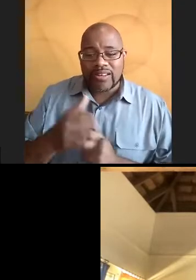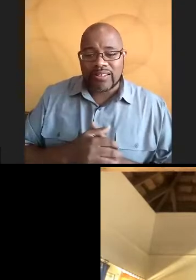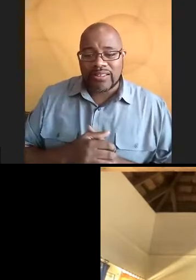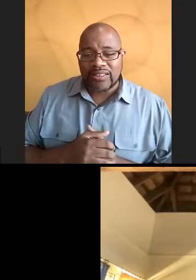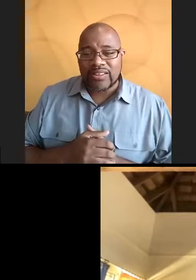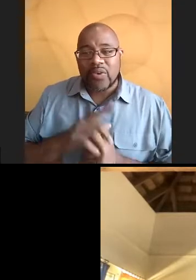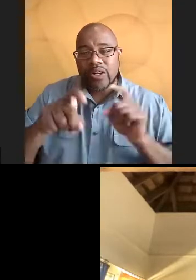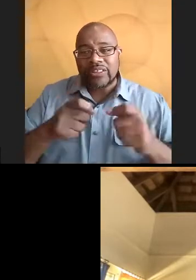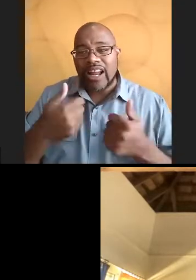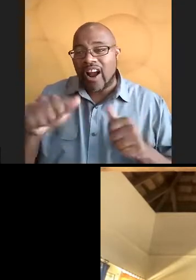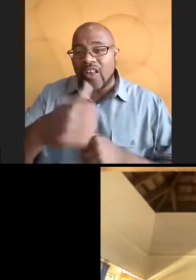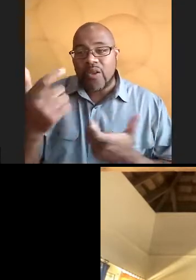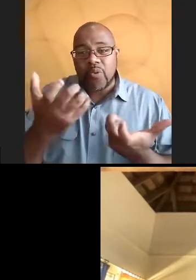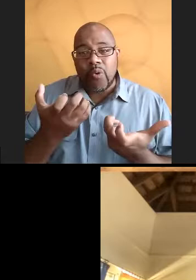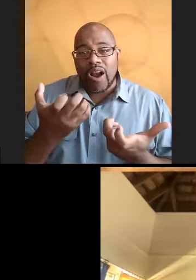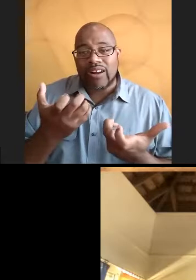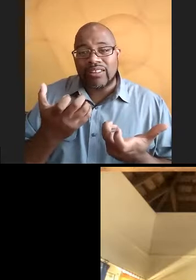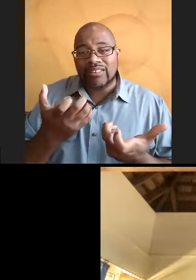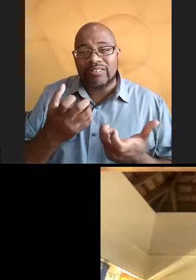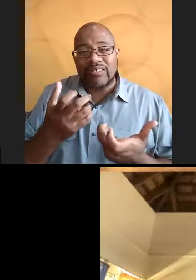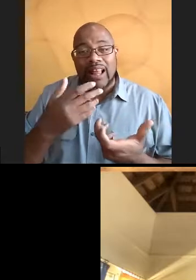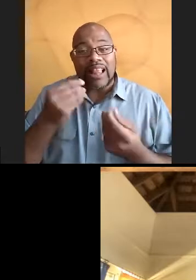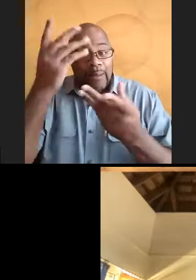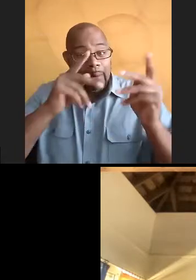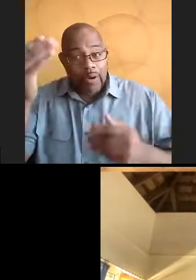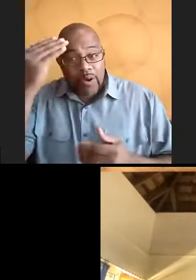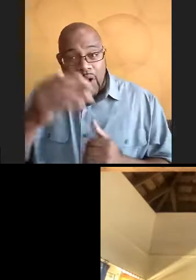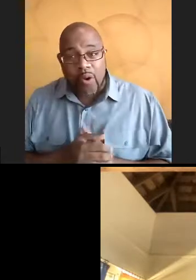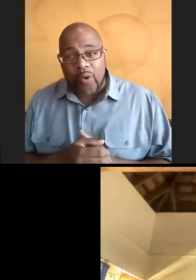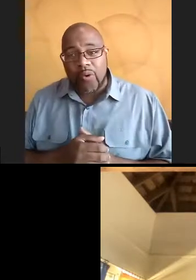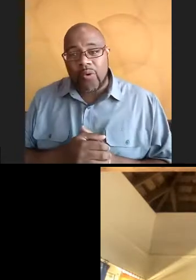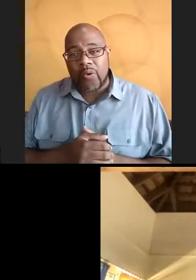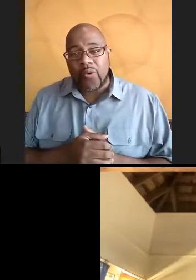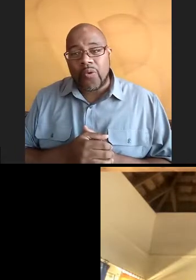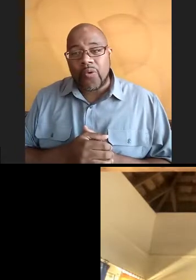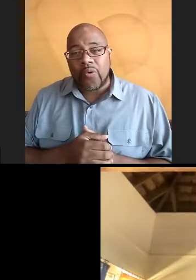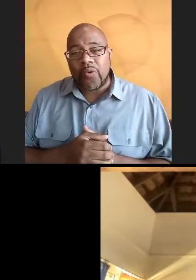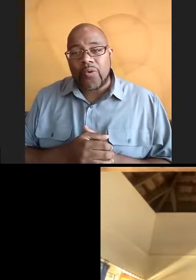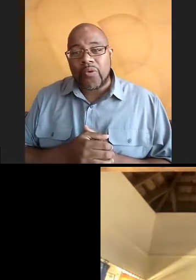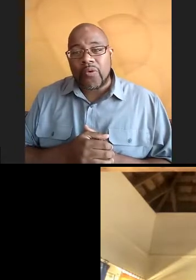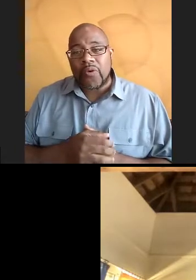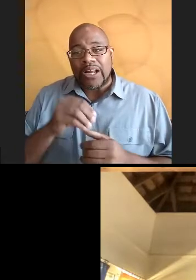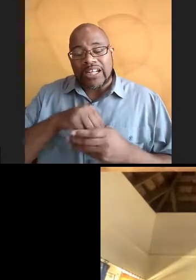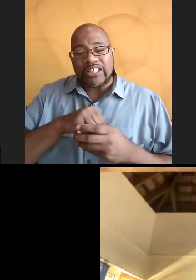questions or anything you would like to let folks know before we end the stream?